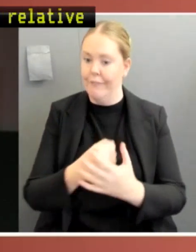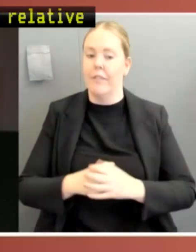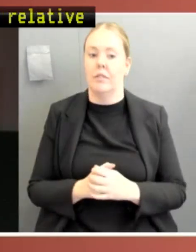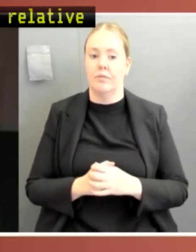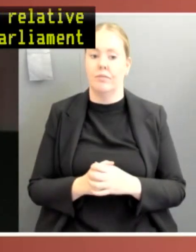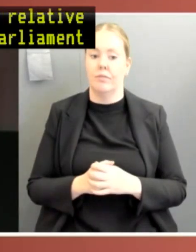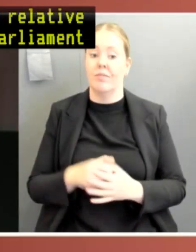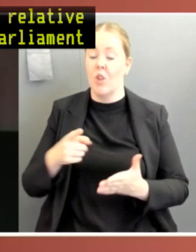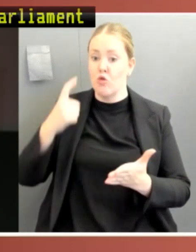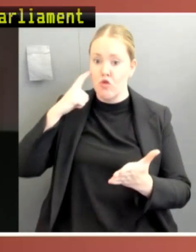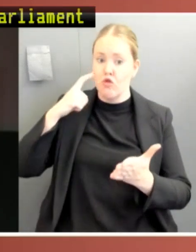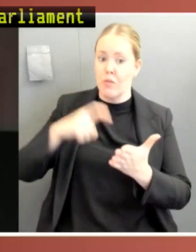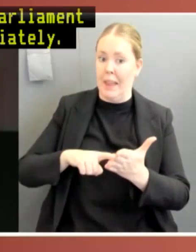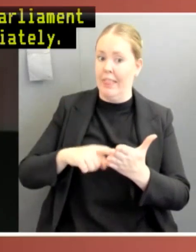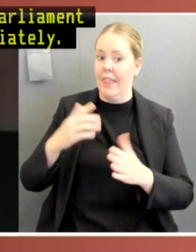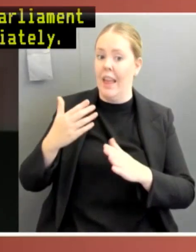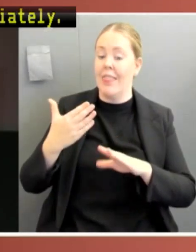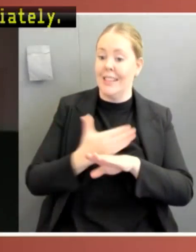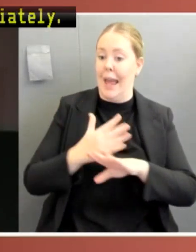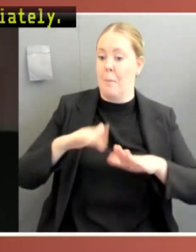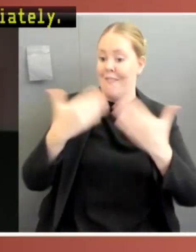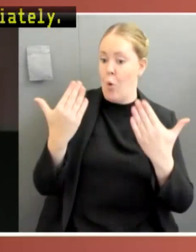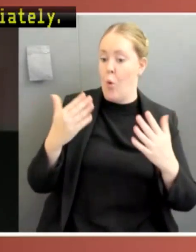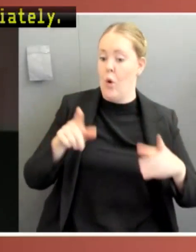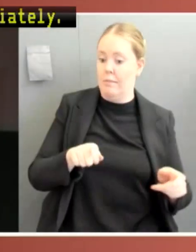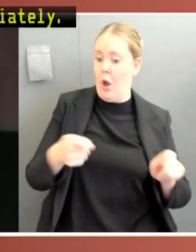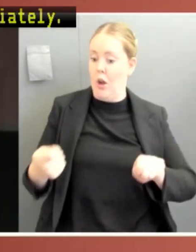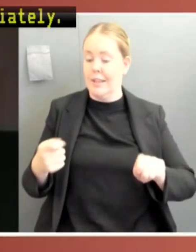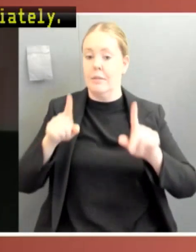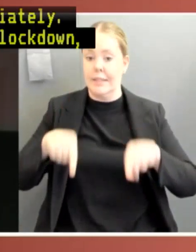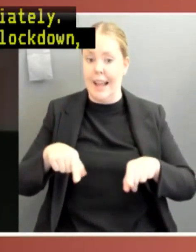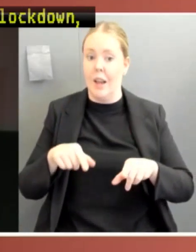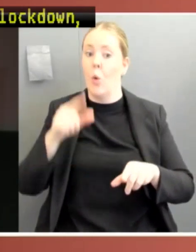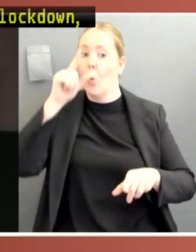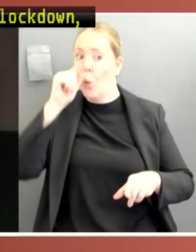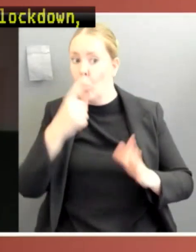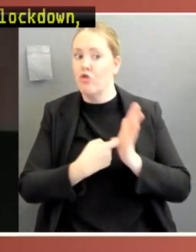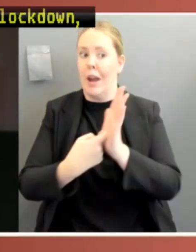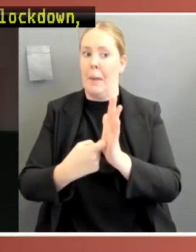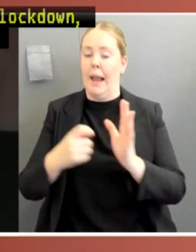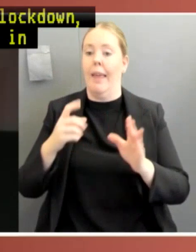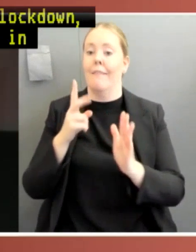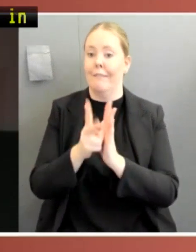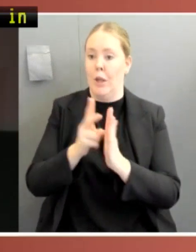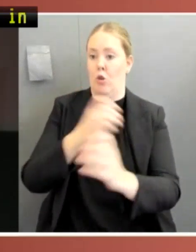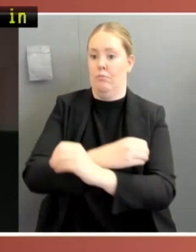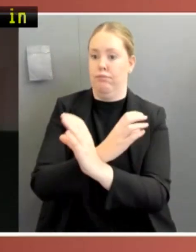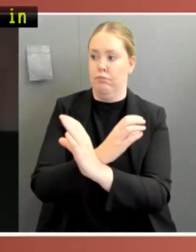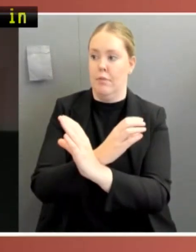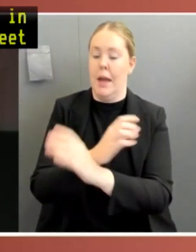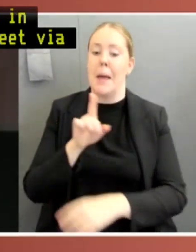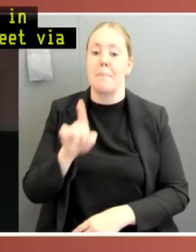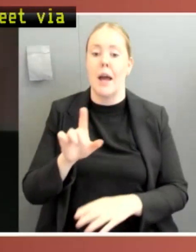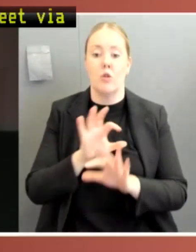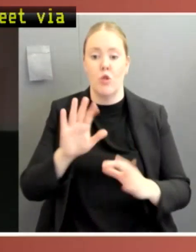the House adopted a resolution authorising the parliament to meet via video conferencing. However, it was not until 20 August, over 150 days